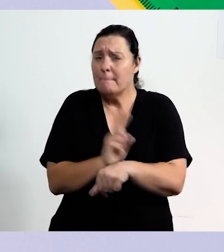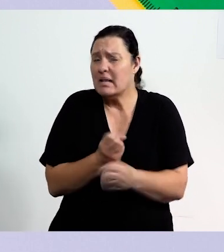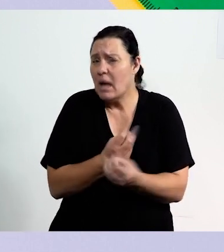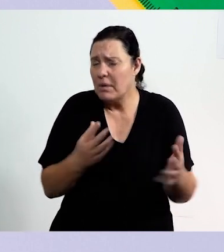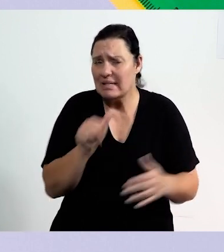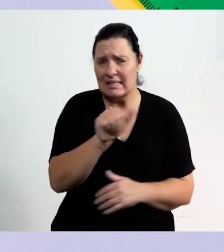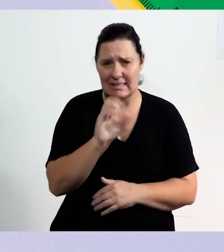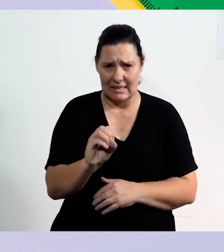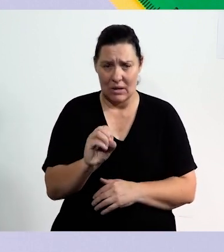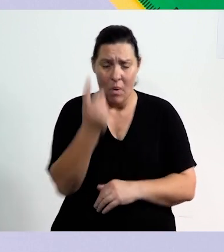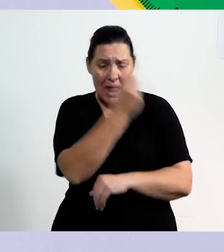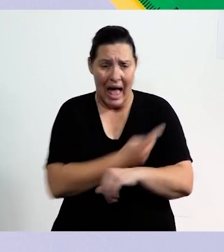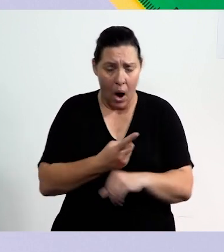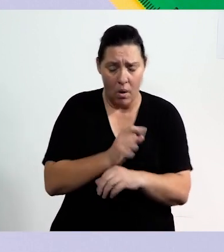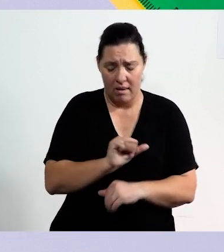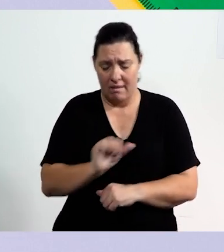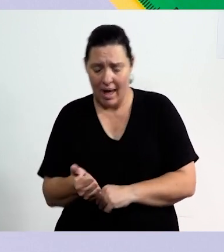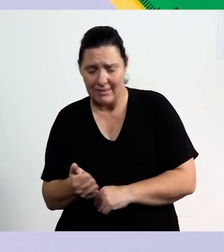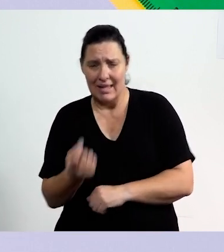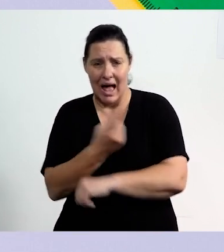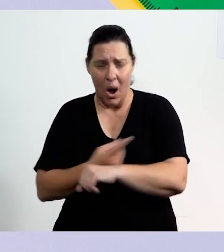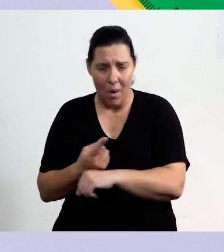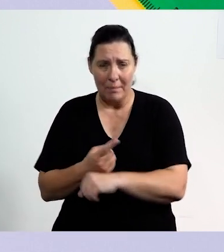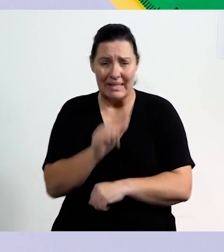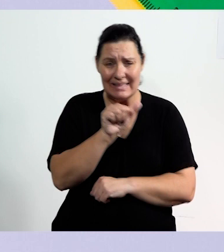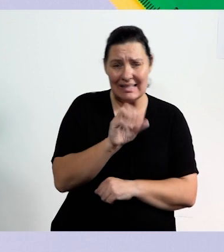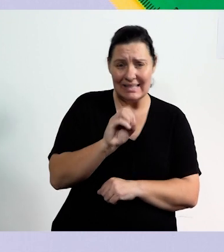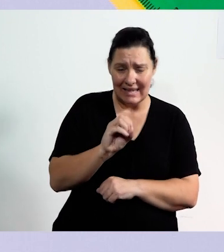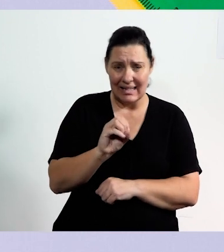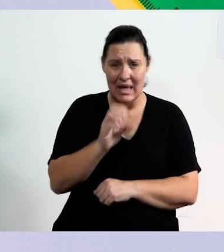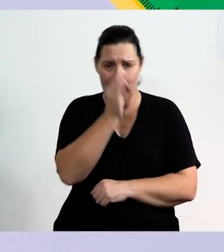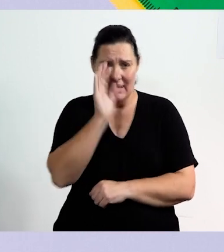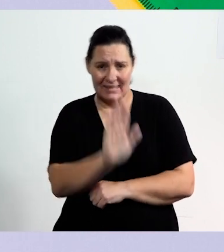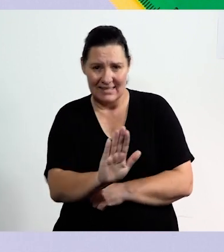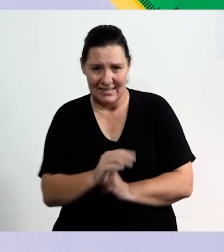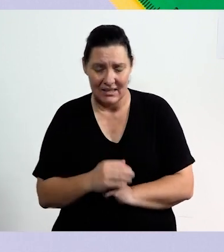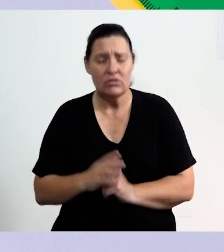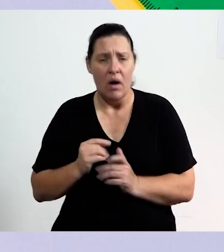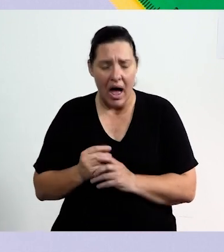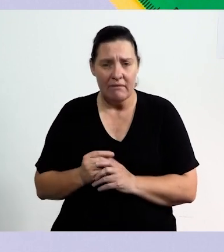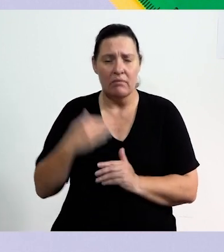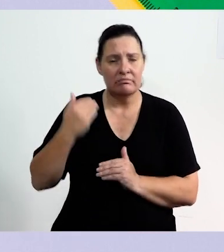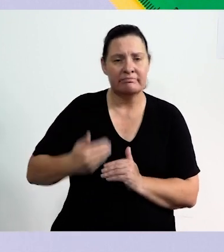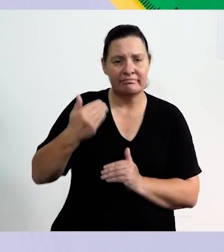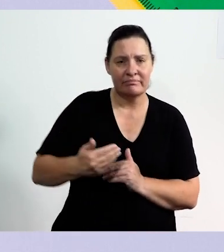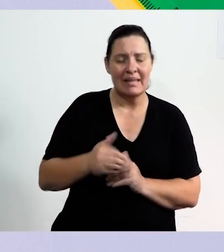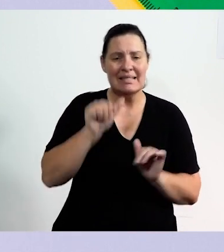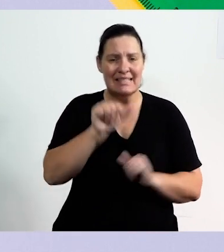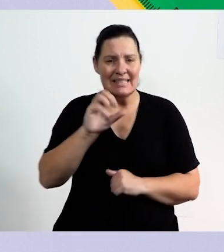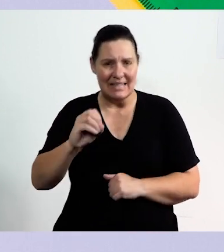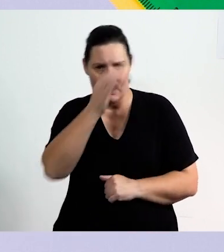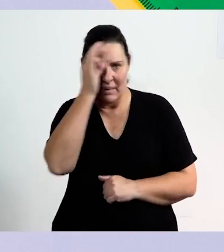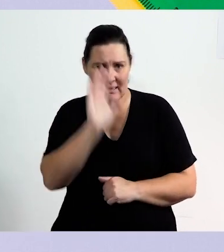that pass by from one hour to the next. This means that our time has a constant interval